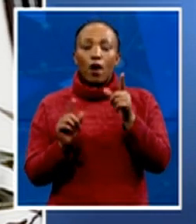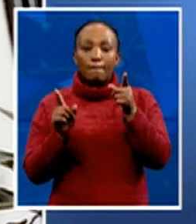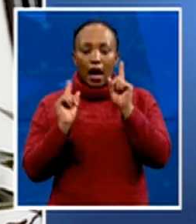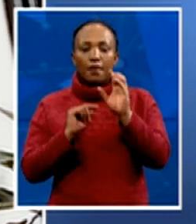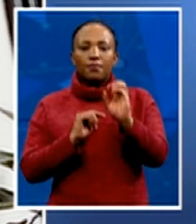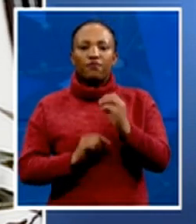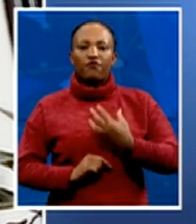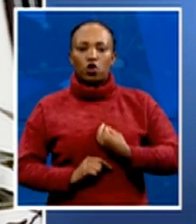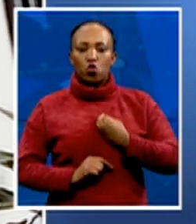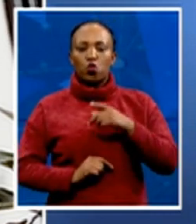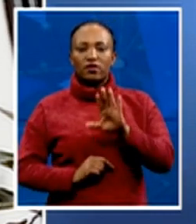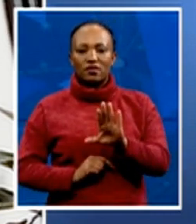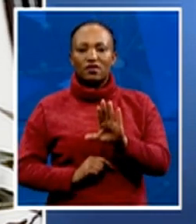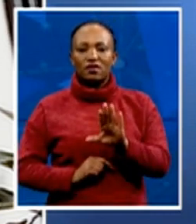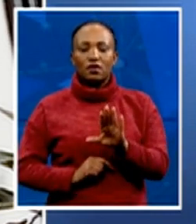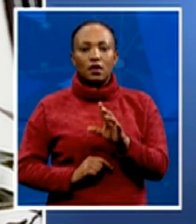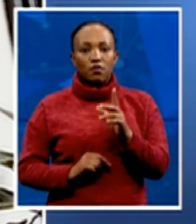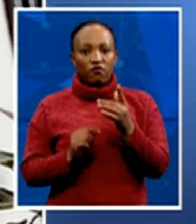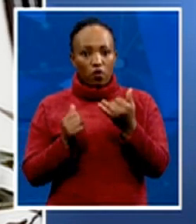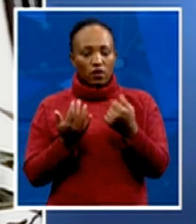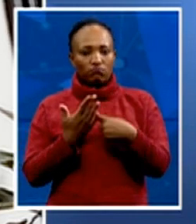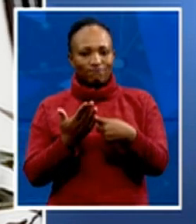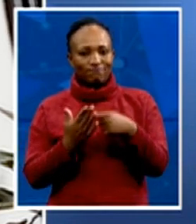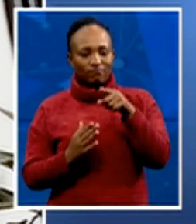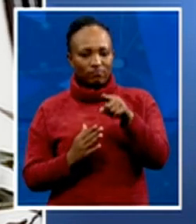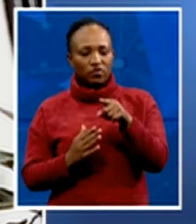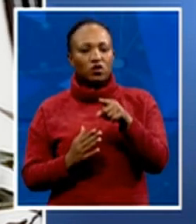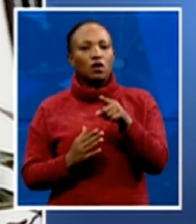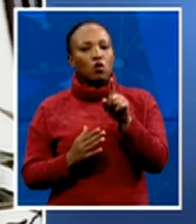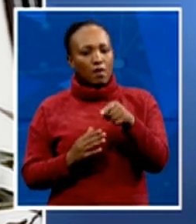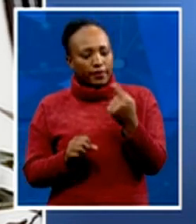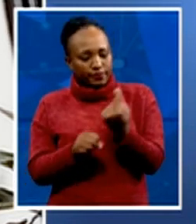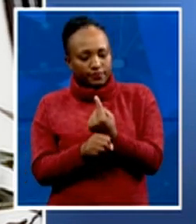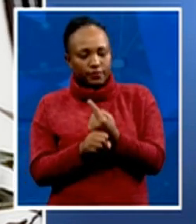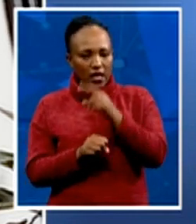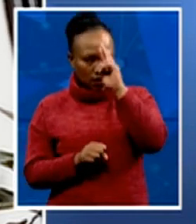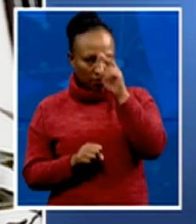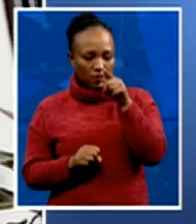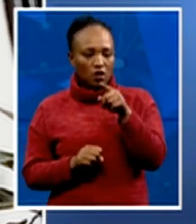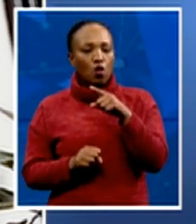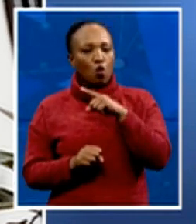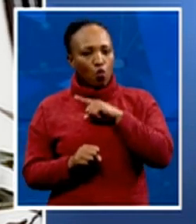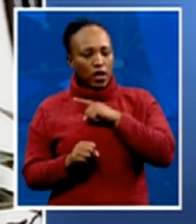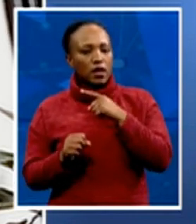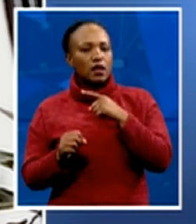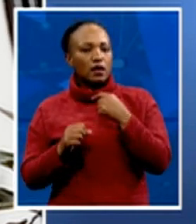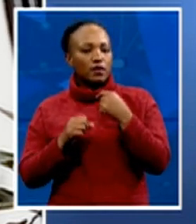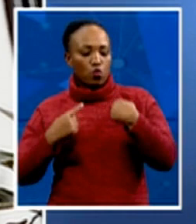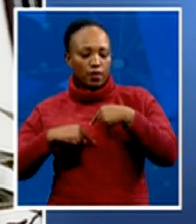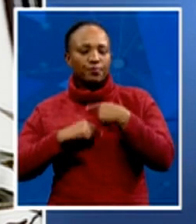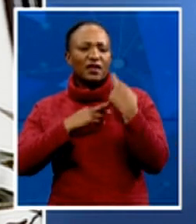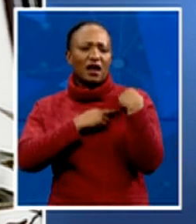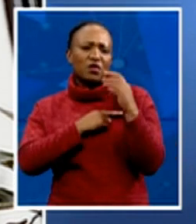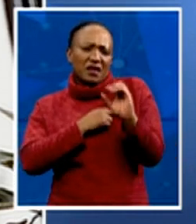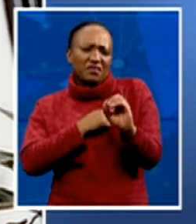conversation, one needs to always remember that we are accountable to young people of this country. We do not have all the answers, but we